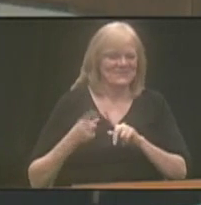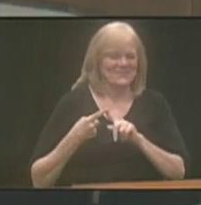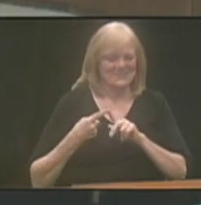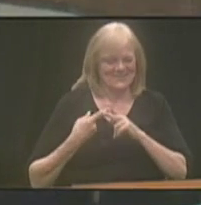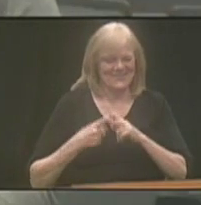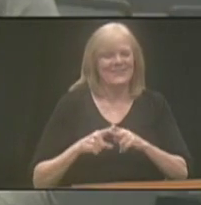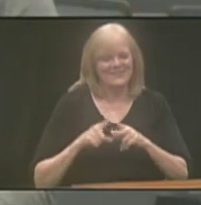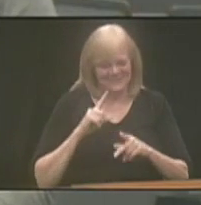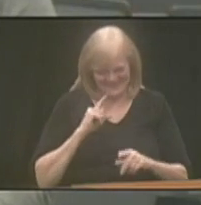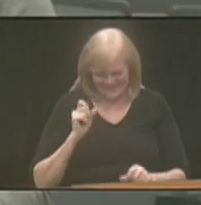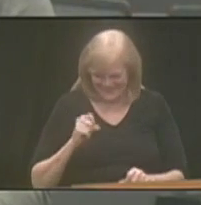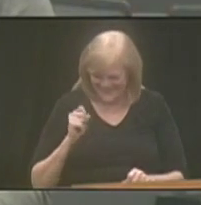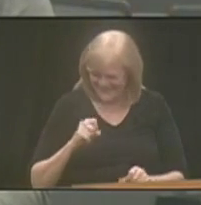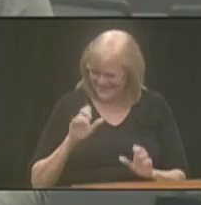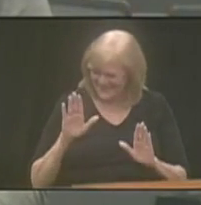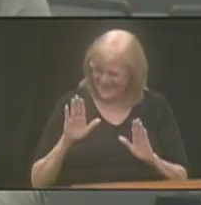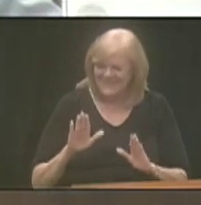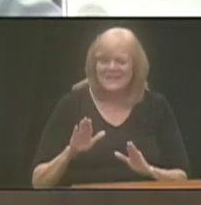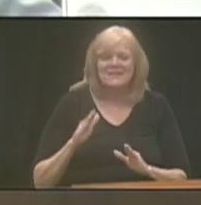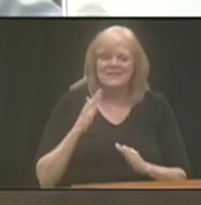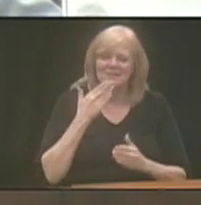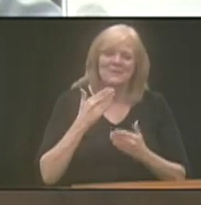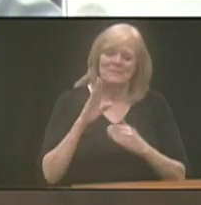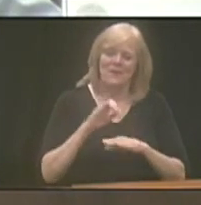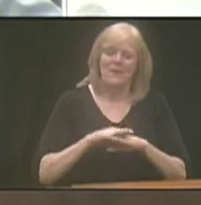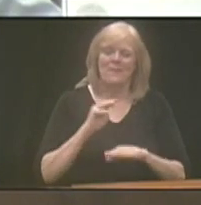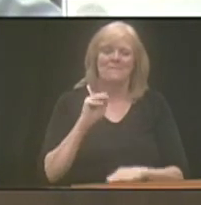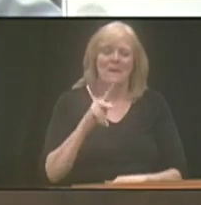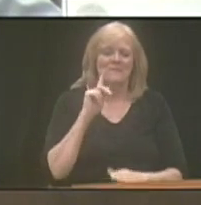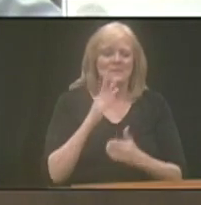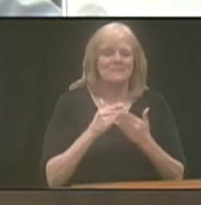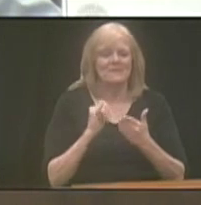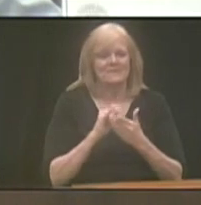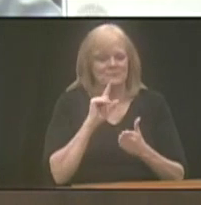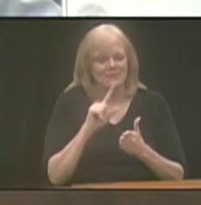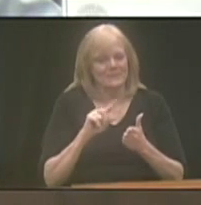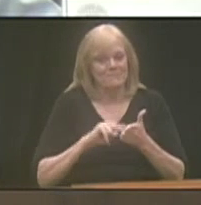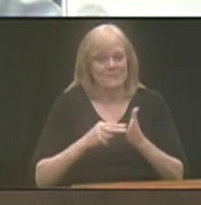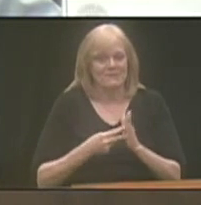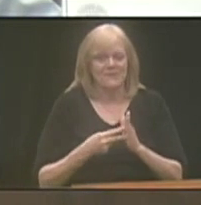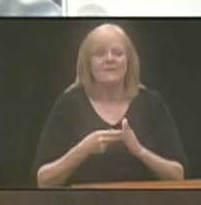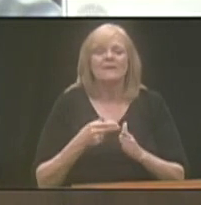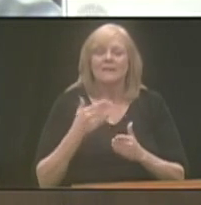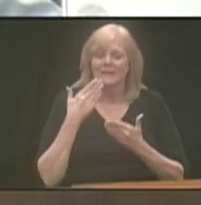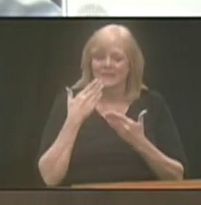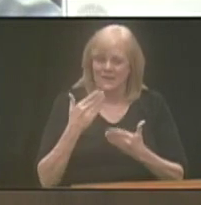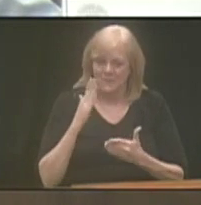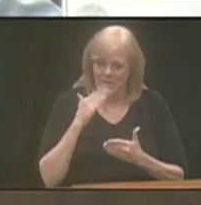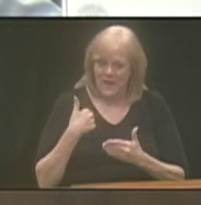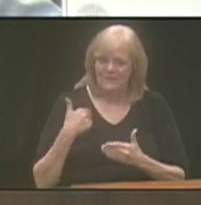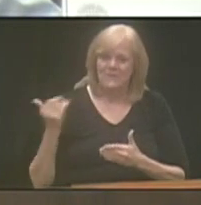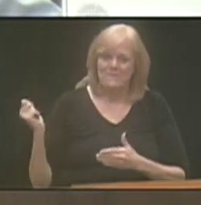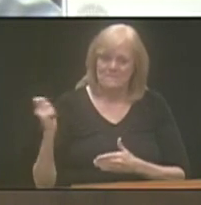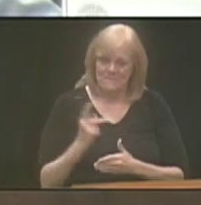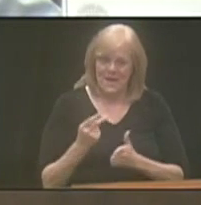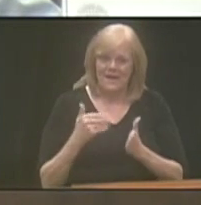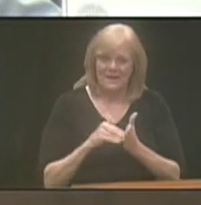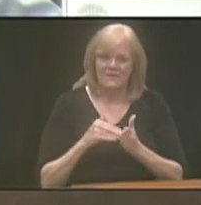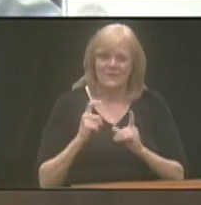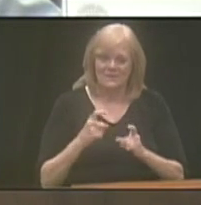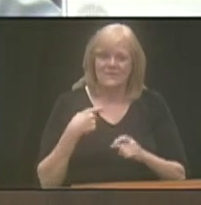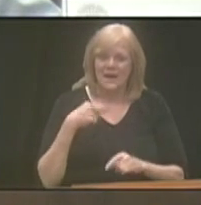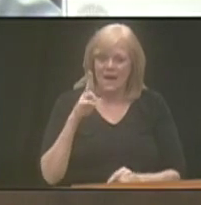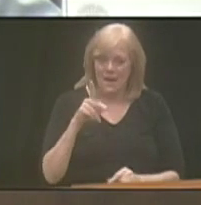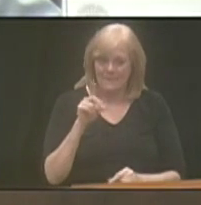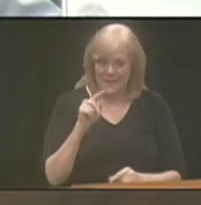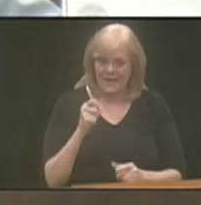absolutely. Well, it's good to be on the map for something that's really so meaningful. So thank you. We'll probably have you guys back again just to give us an